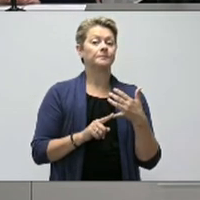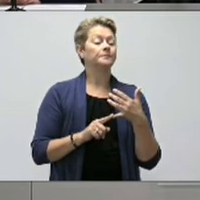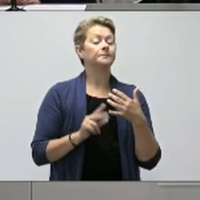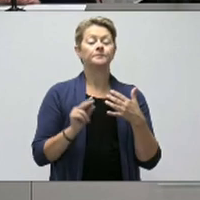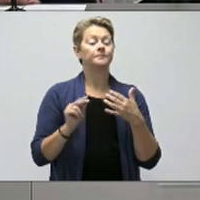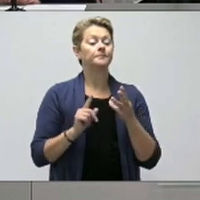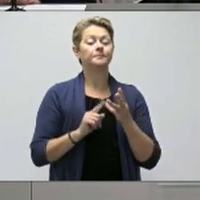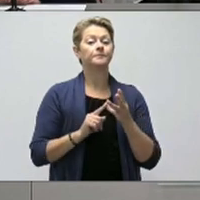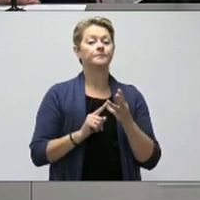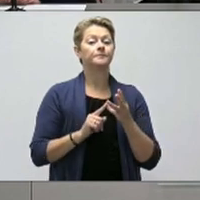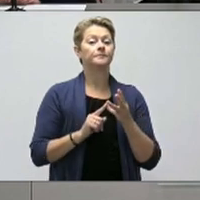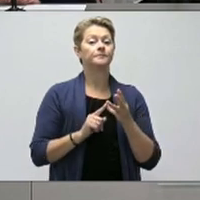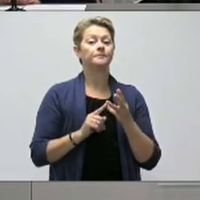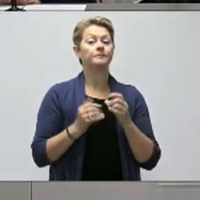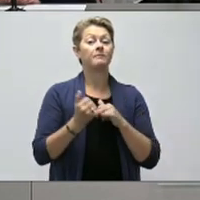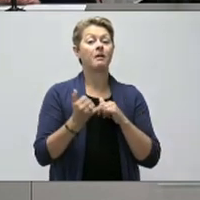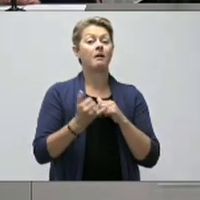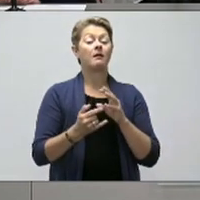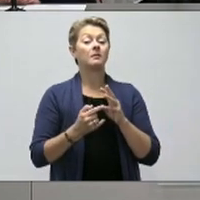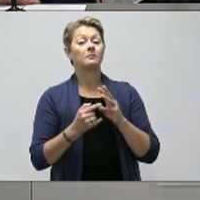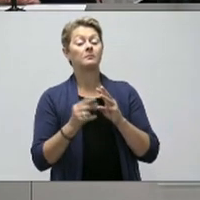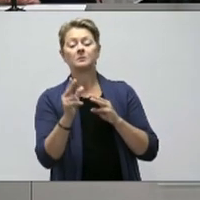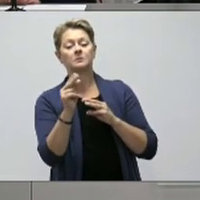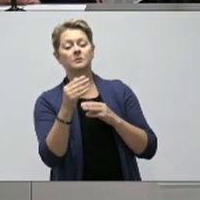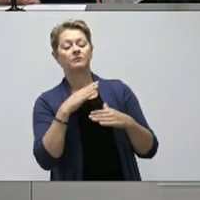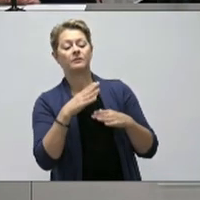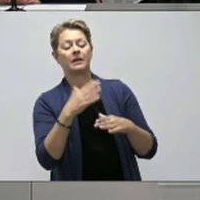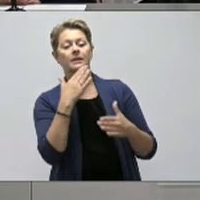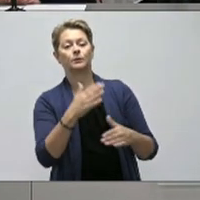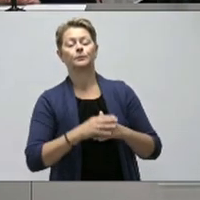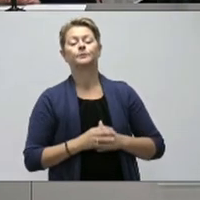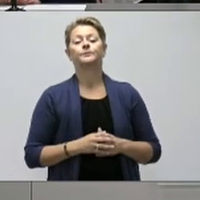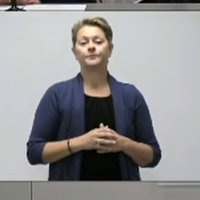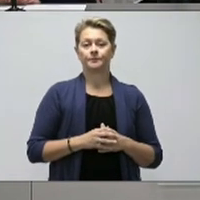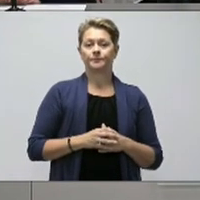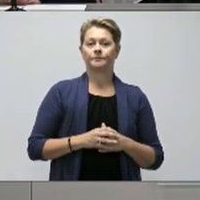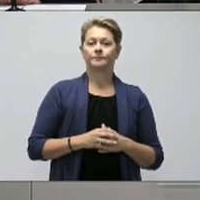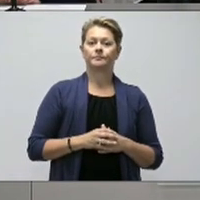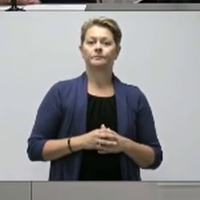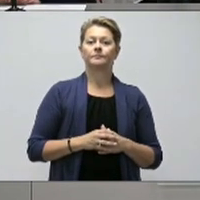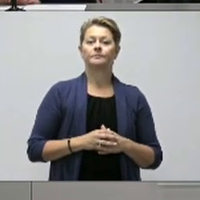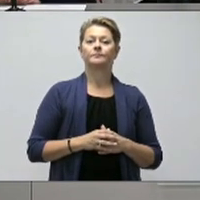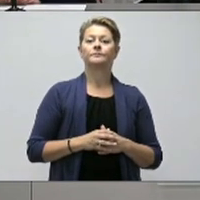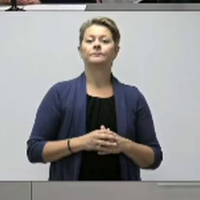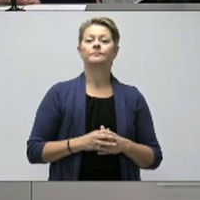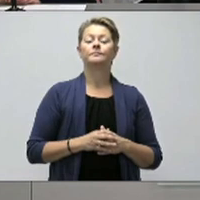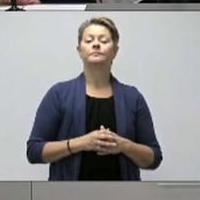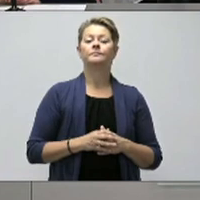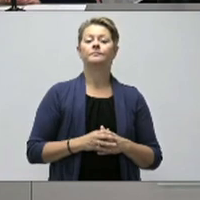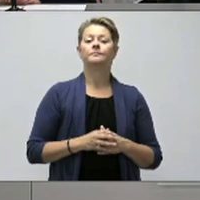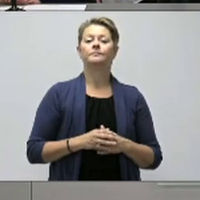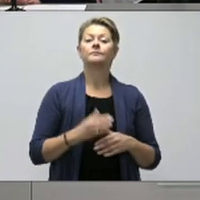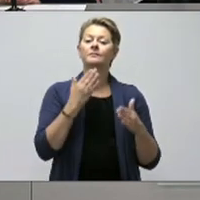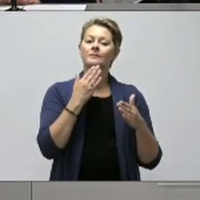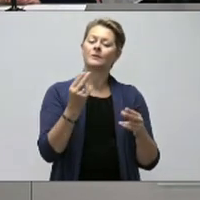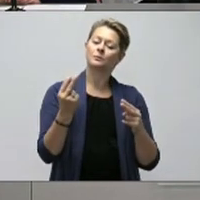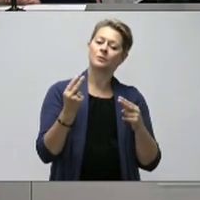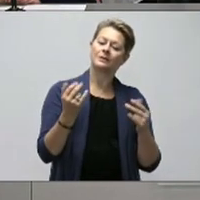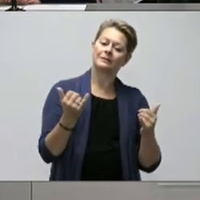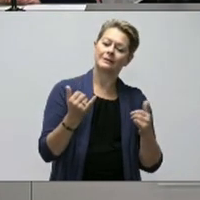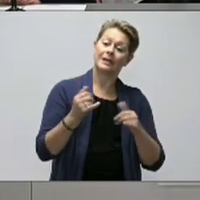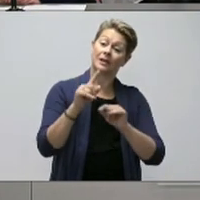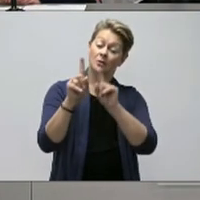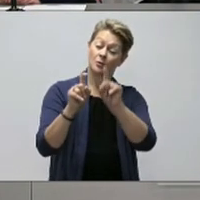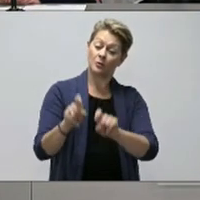I'm good, thanks. Brian Callahan? I'm fine as well. Thank you. Well, thank you very much for attending today. Our time for questions has ended,